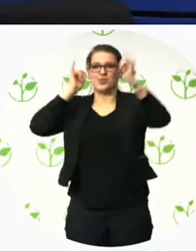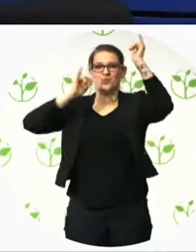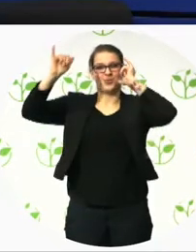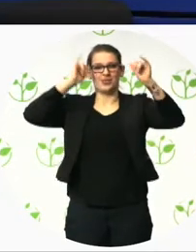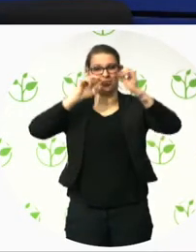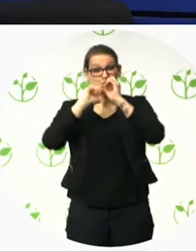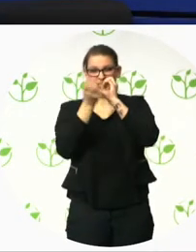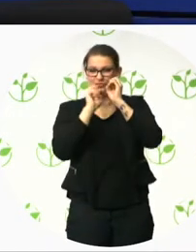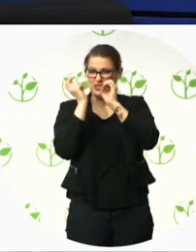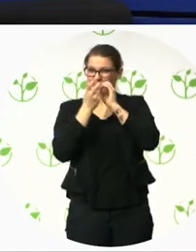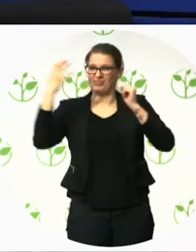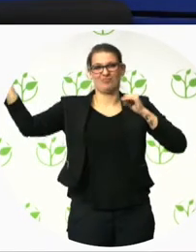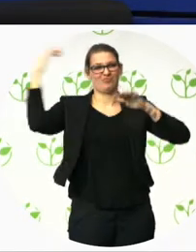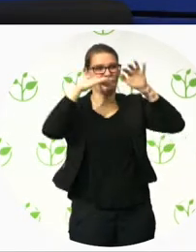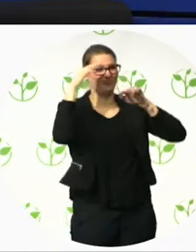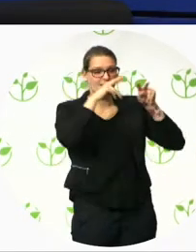Fabulous.